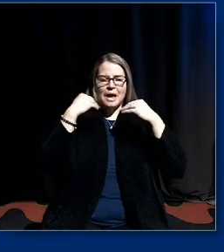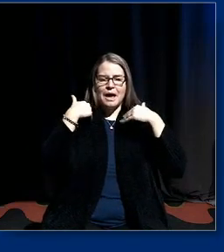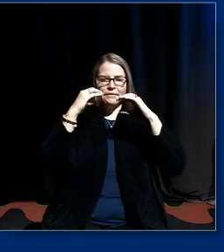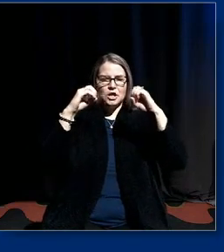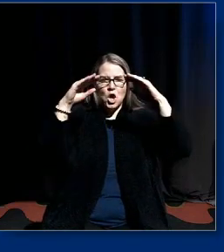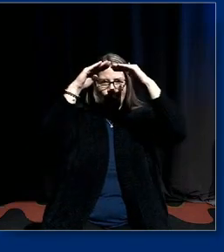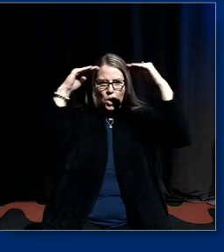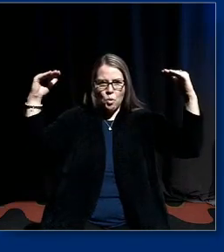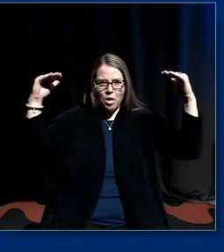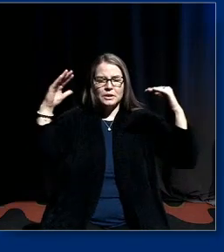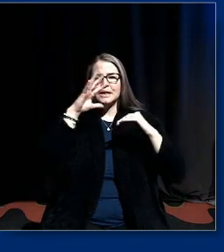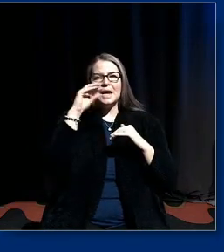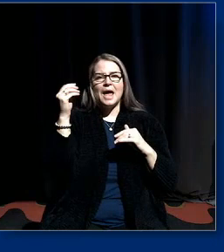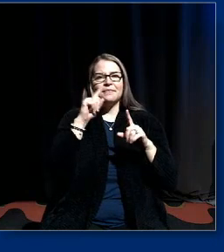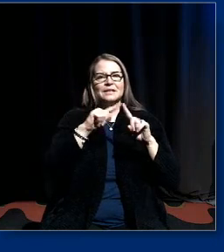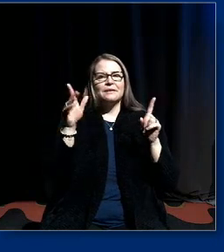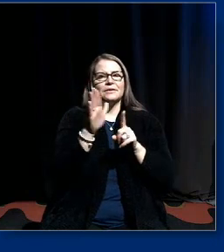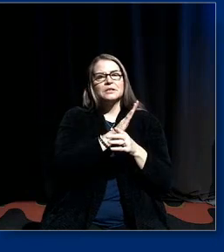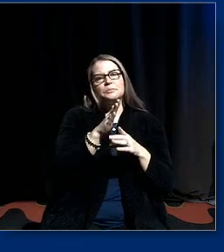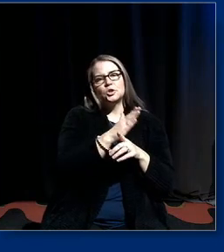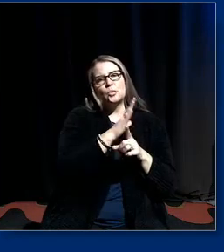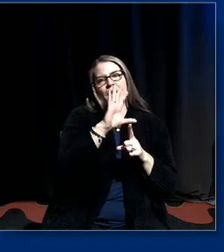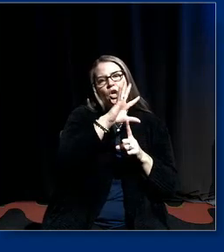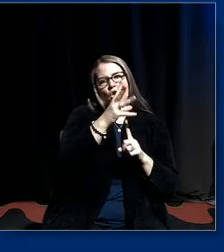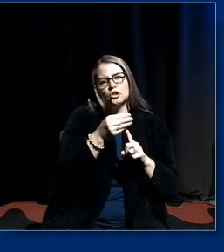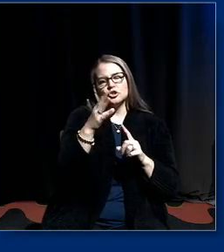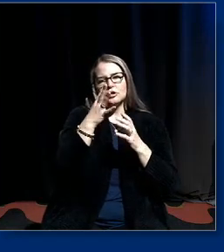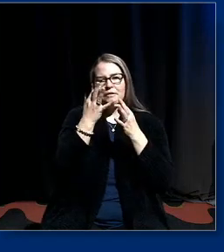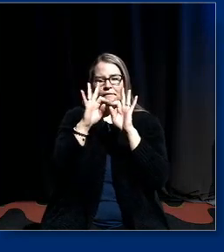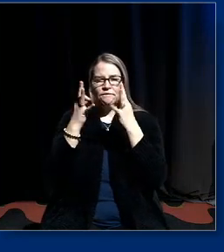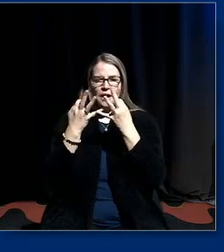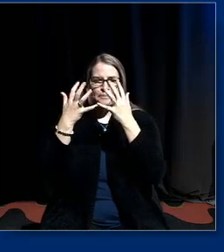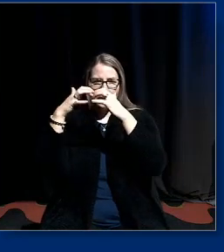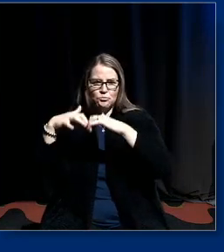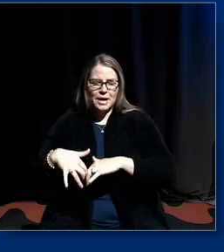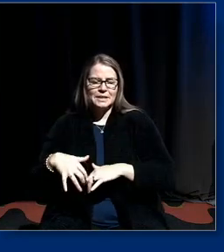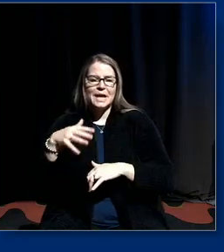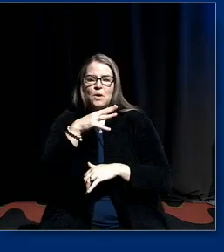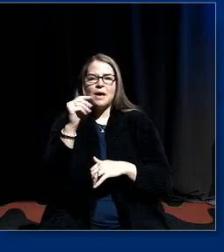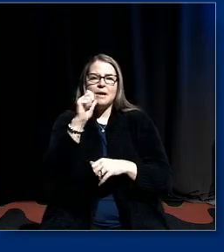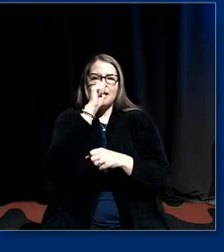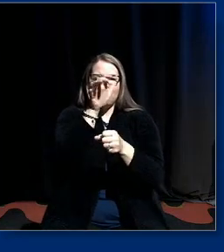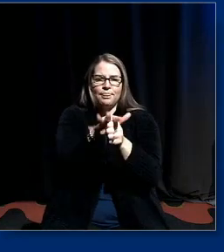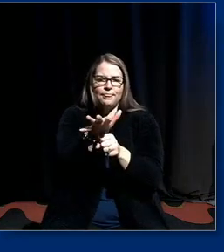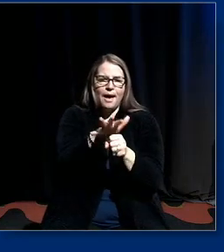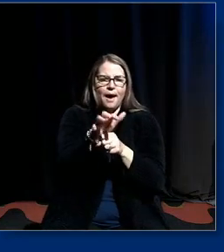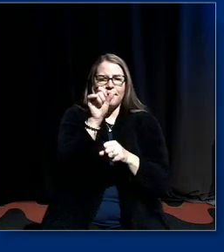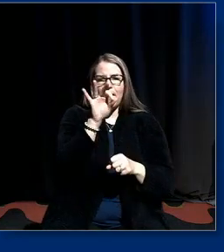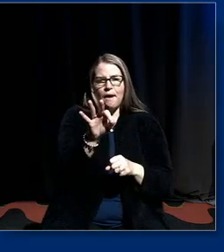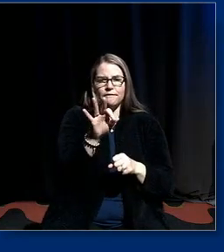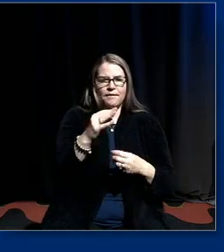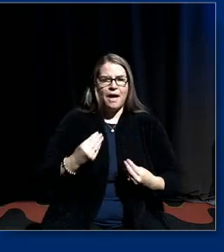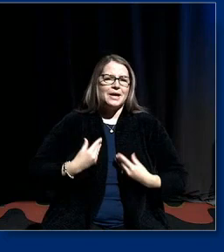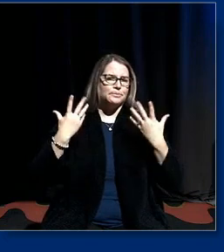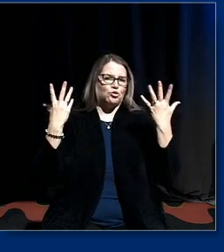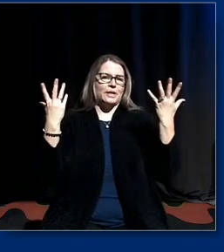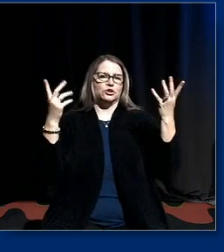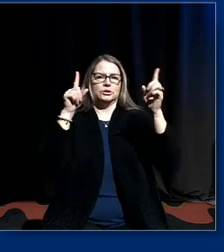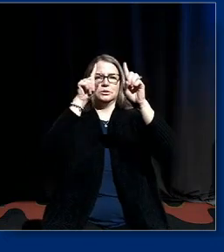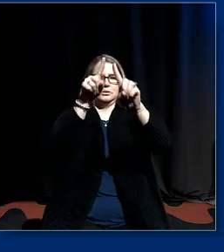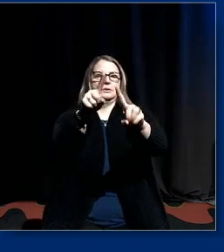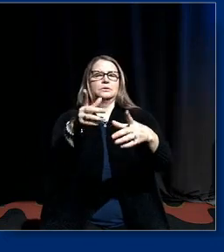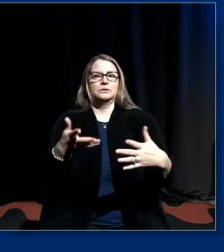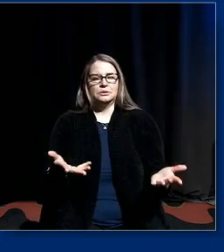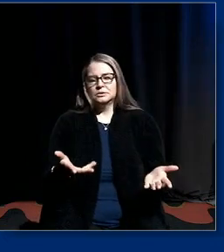around culture family breakdown uh lack of aspiration just appalling stuff